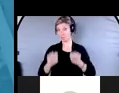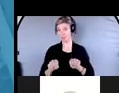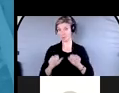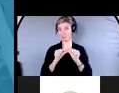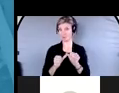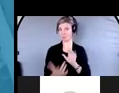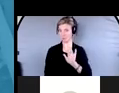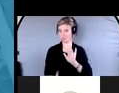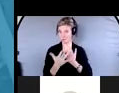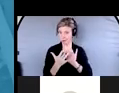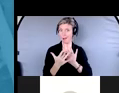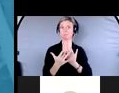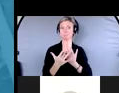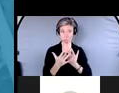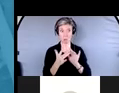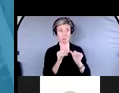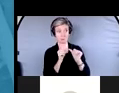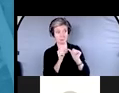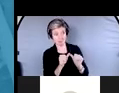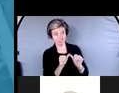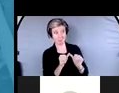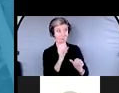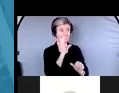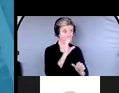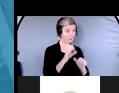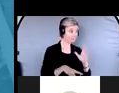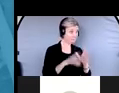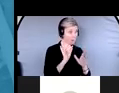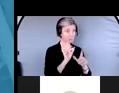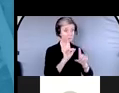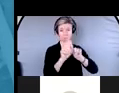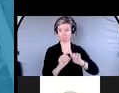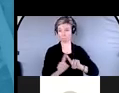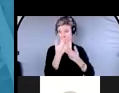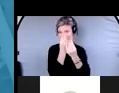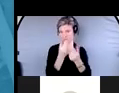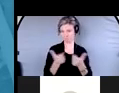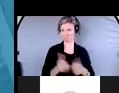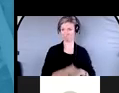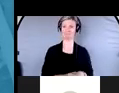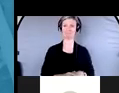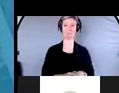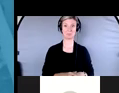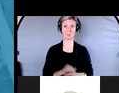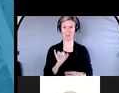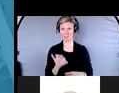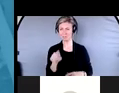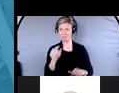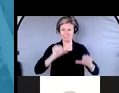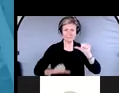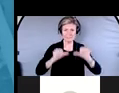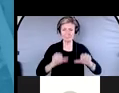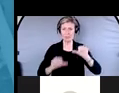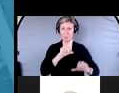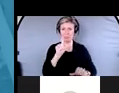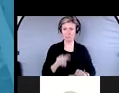information. And that said, most importantly, if you have a question, you're not sure what to do, who to